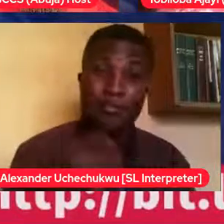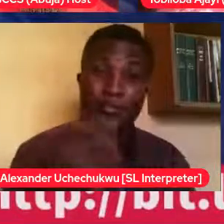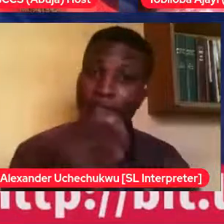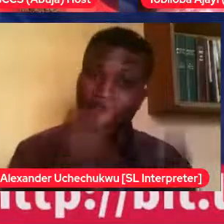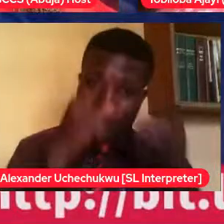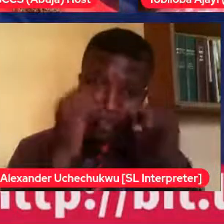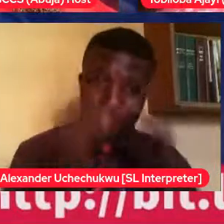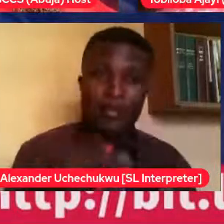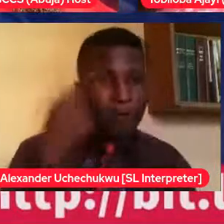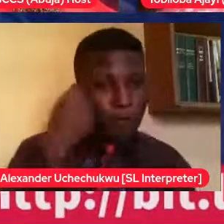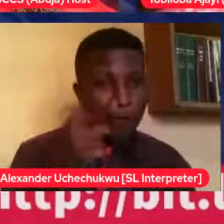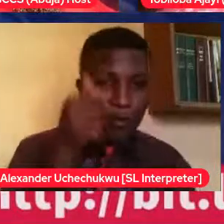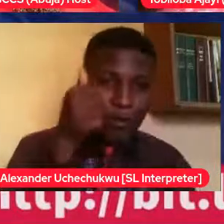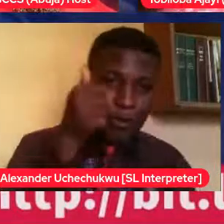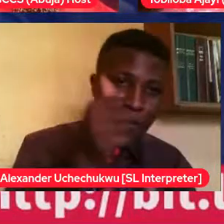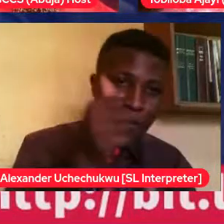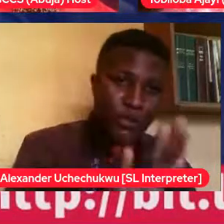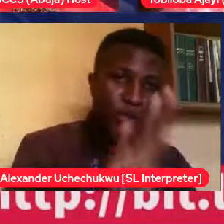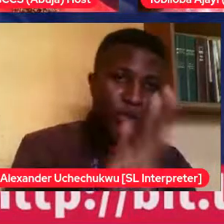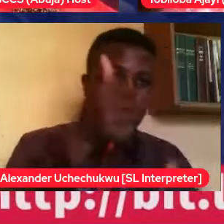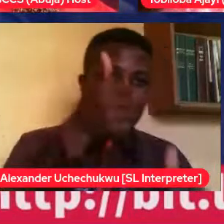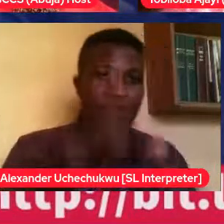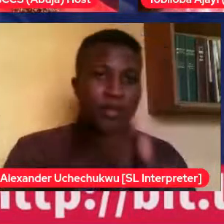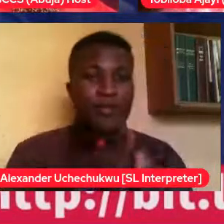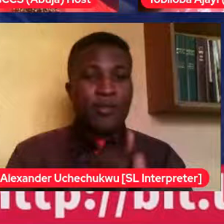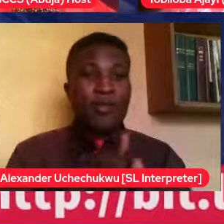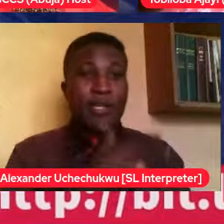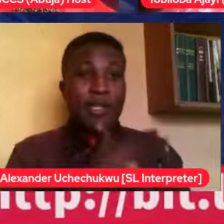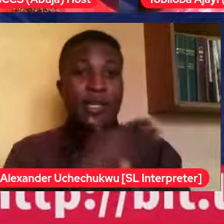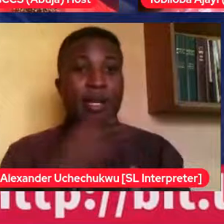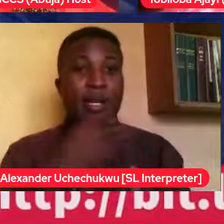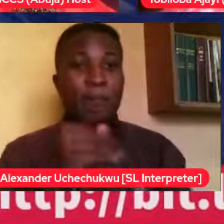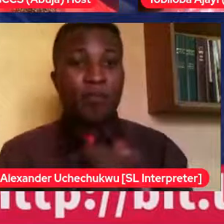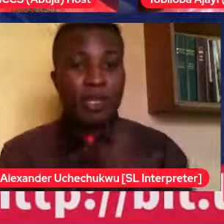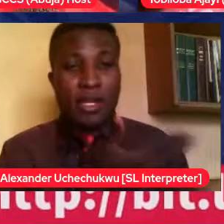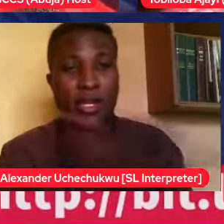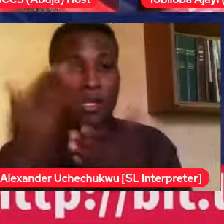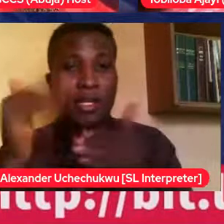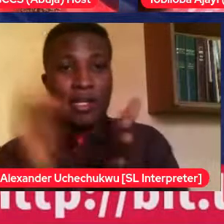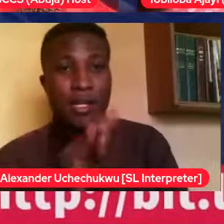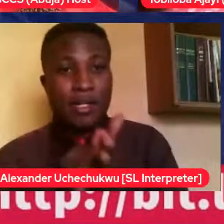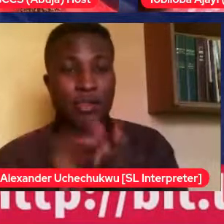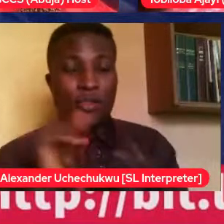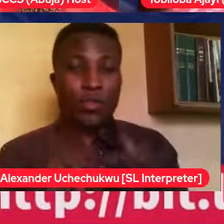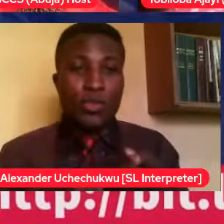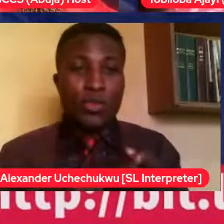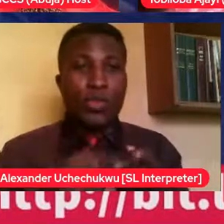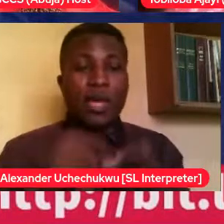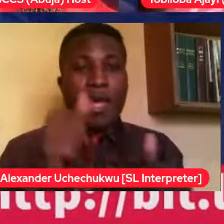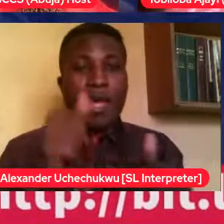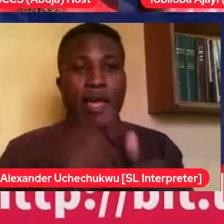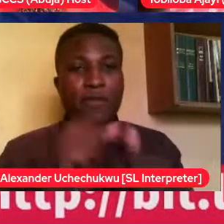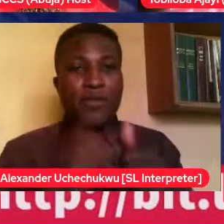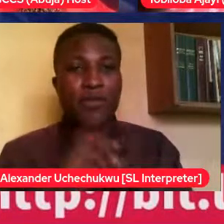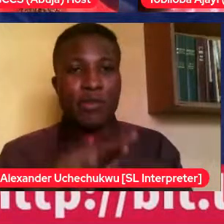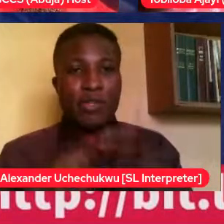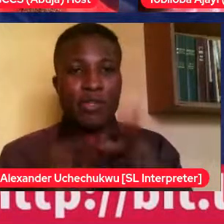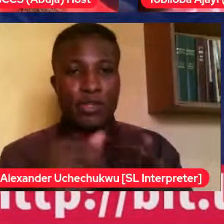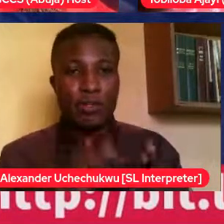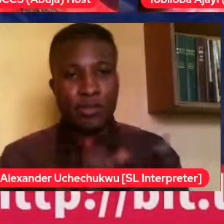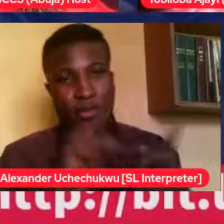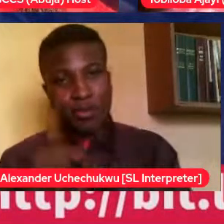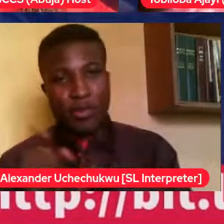I went into. So, I could never really understand the, so, that was why I always had a, I had an issue with the whole narrative